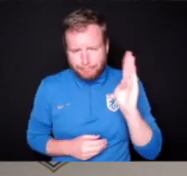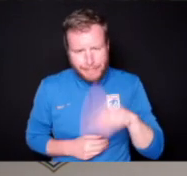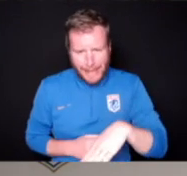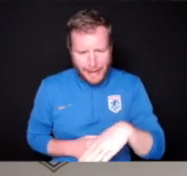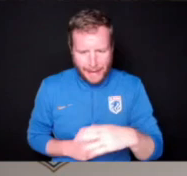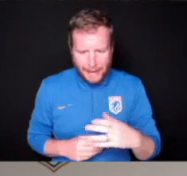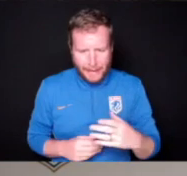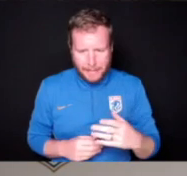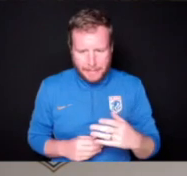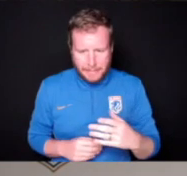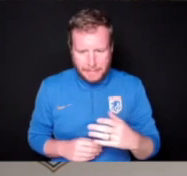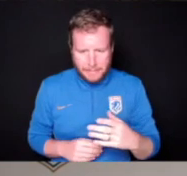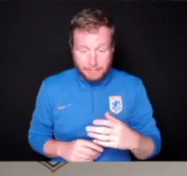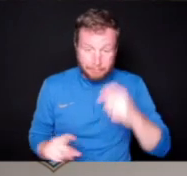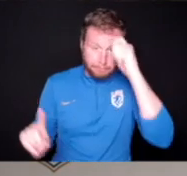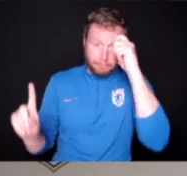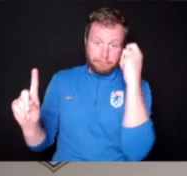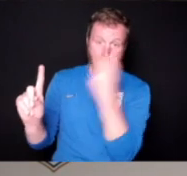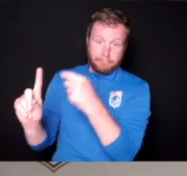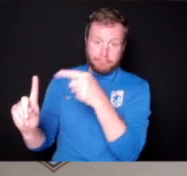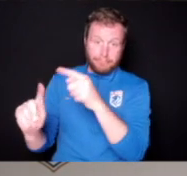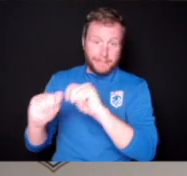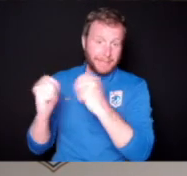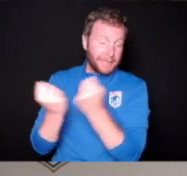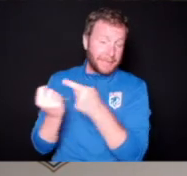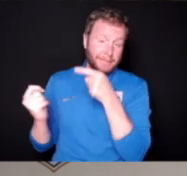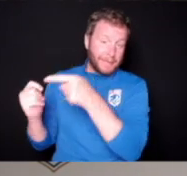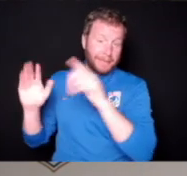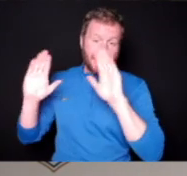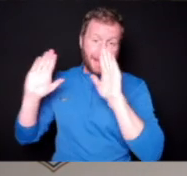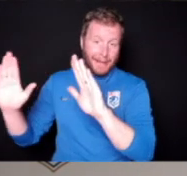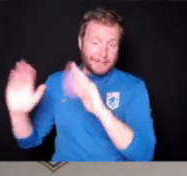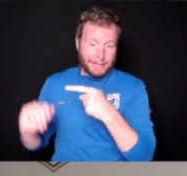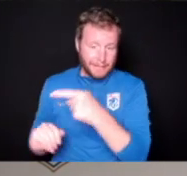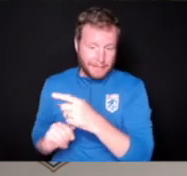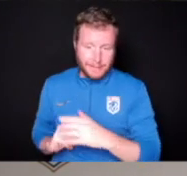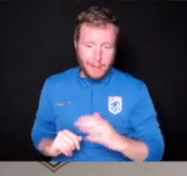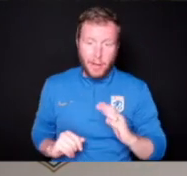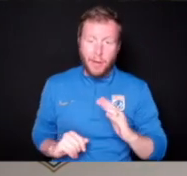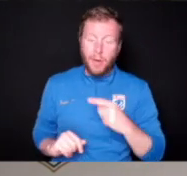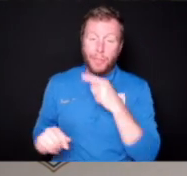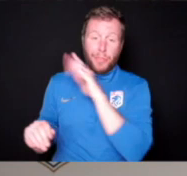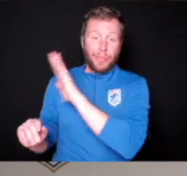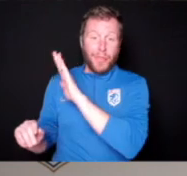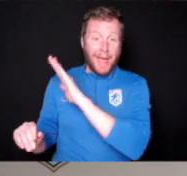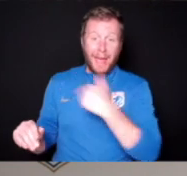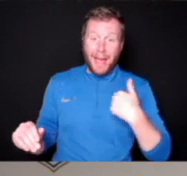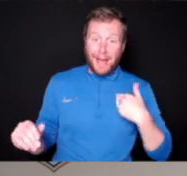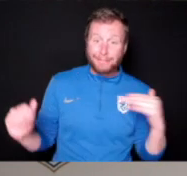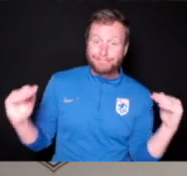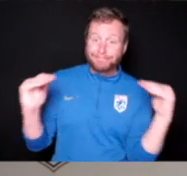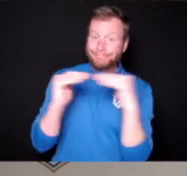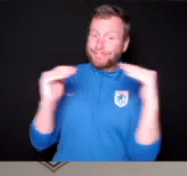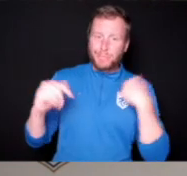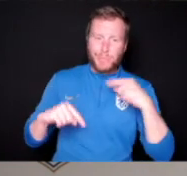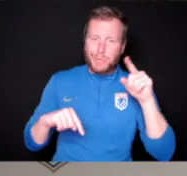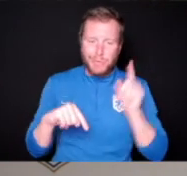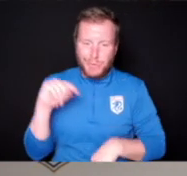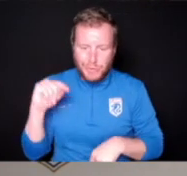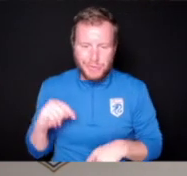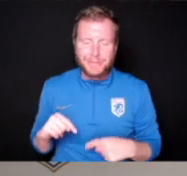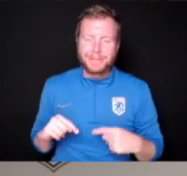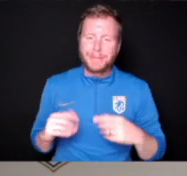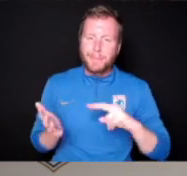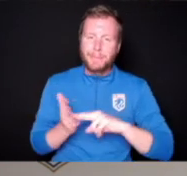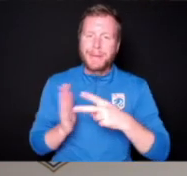Credit to them. I thought they were excellent. We didn't have a response to that. We played ourselves into danger a lot.